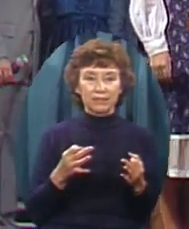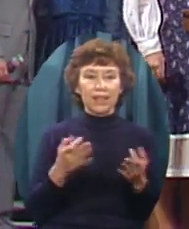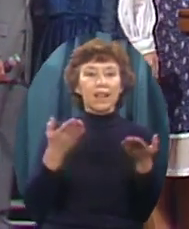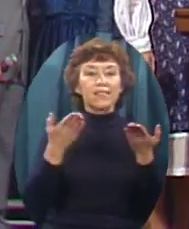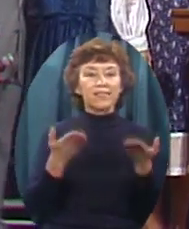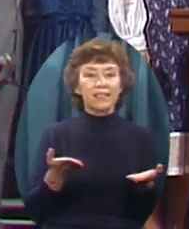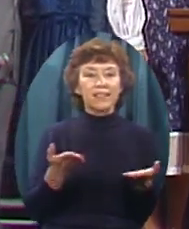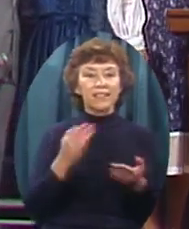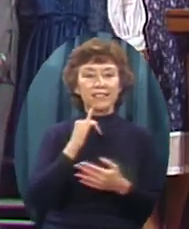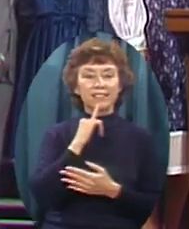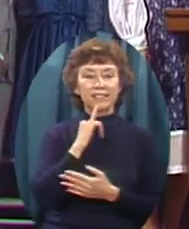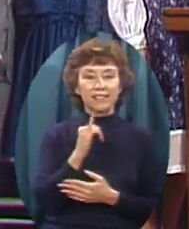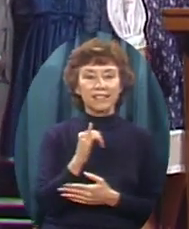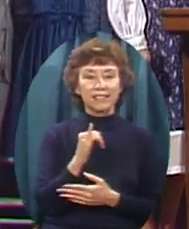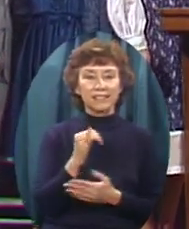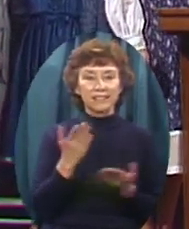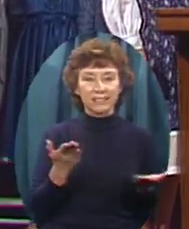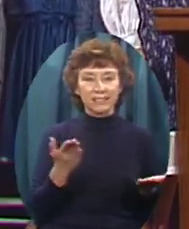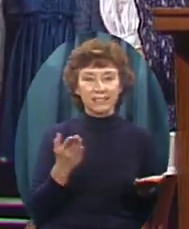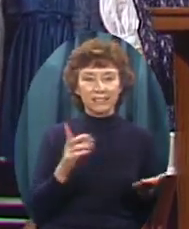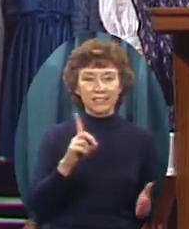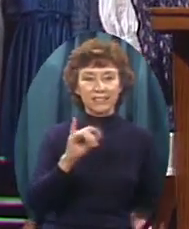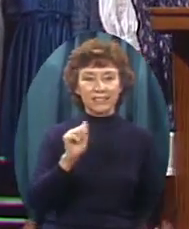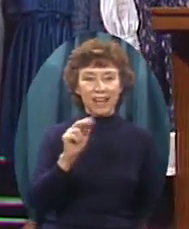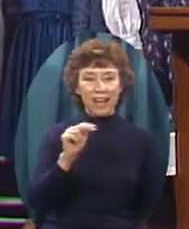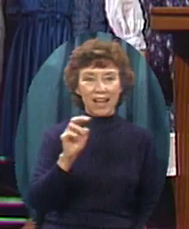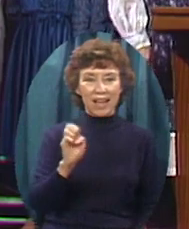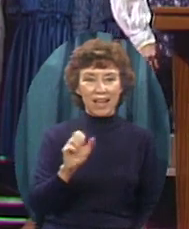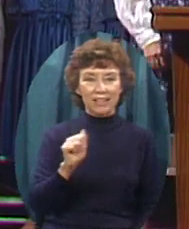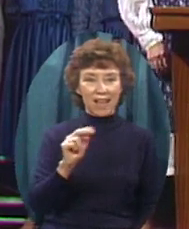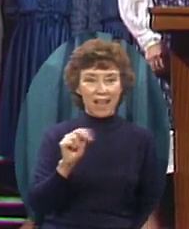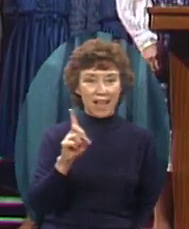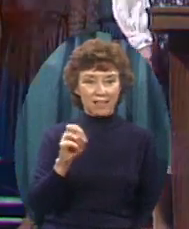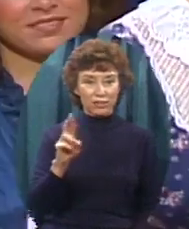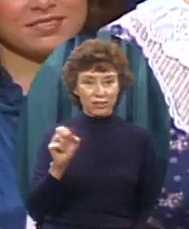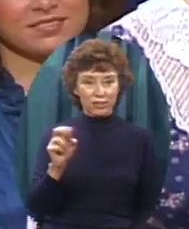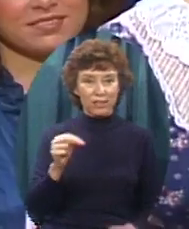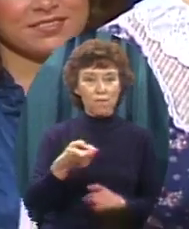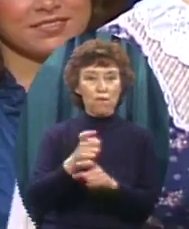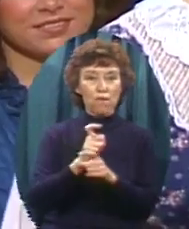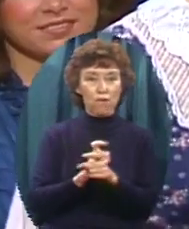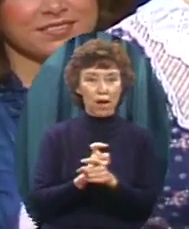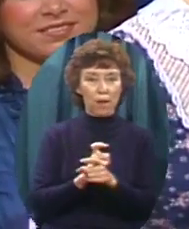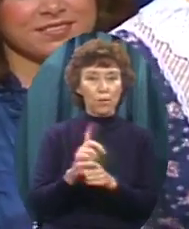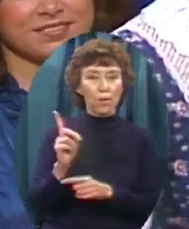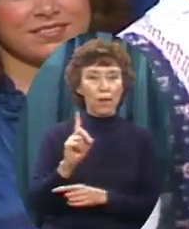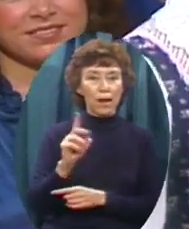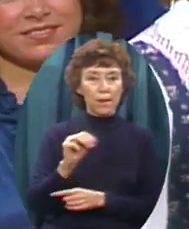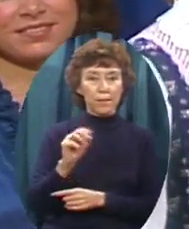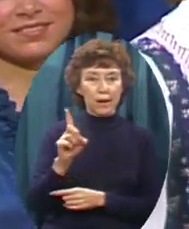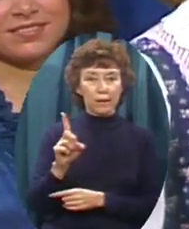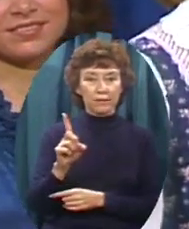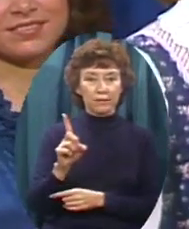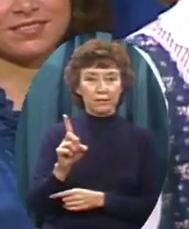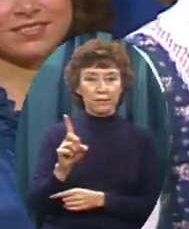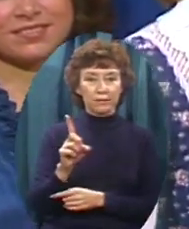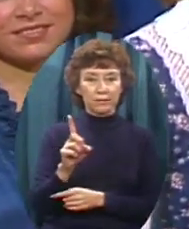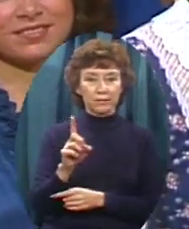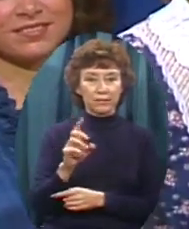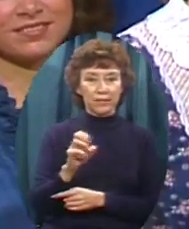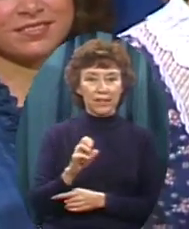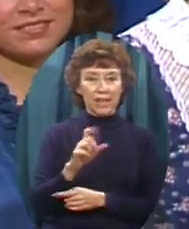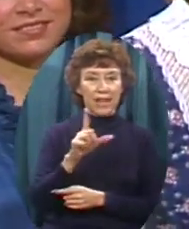This is Diane Anderson From where in Maryland? Ellerslie